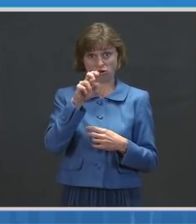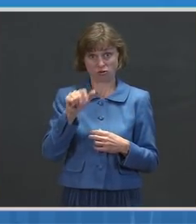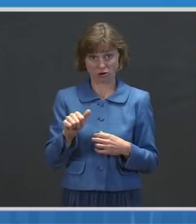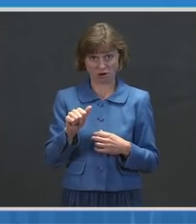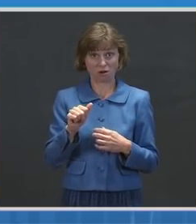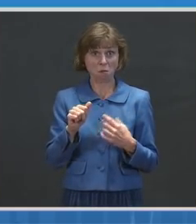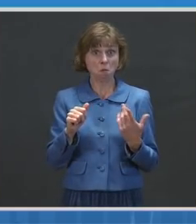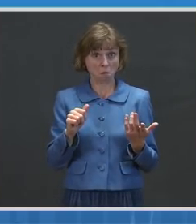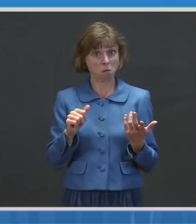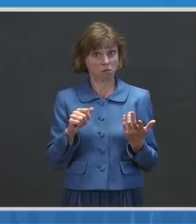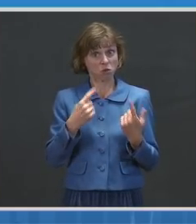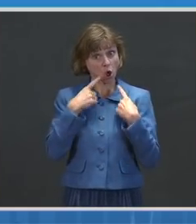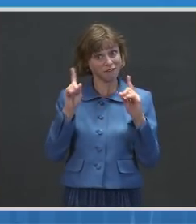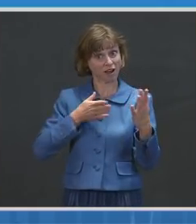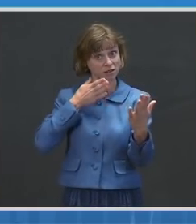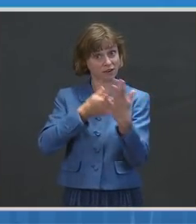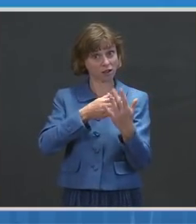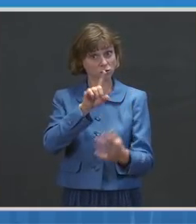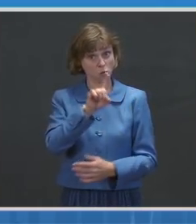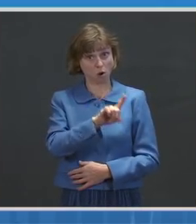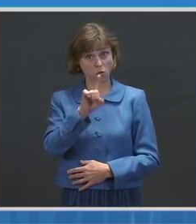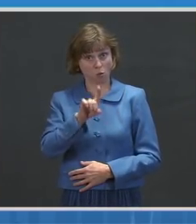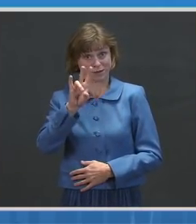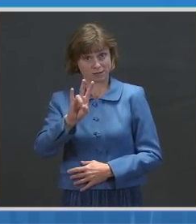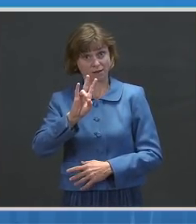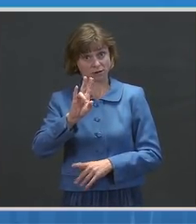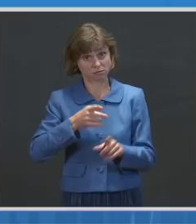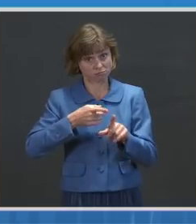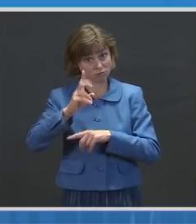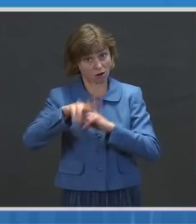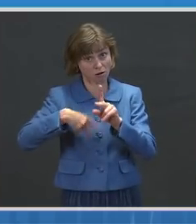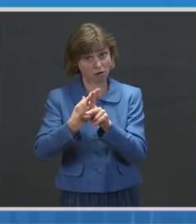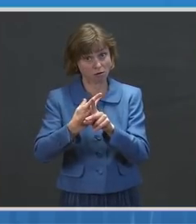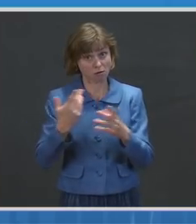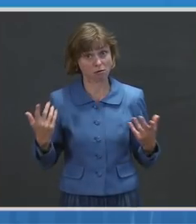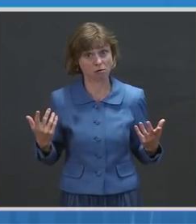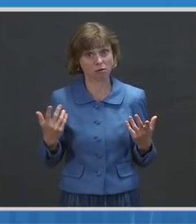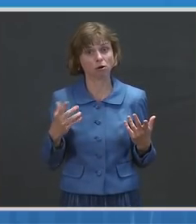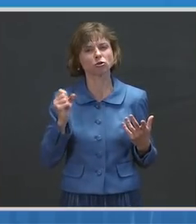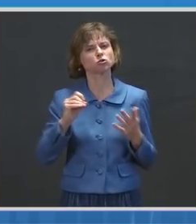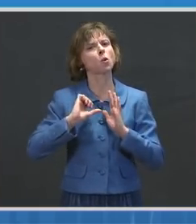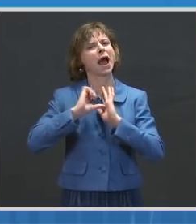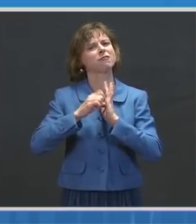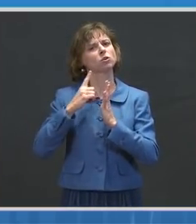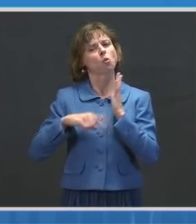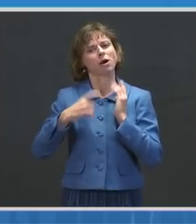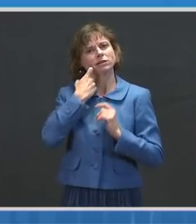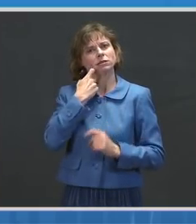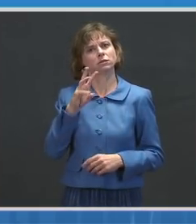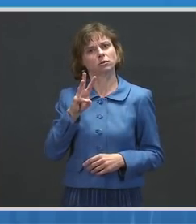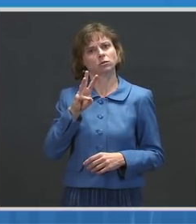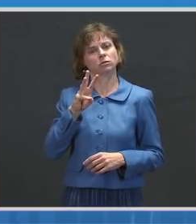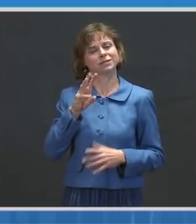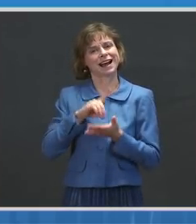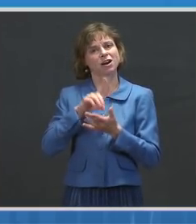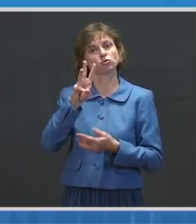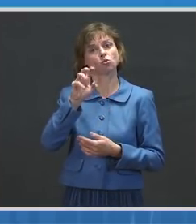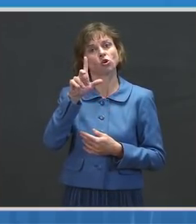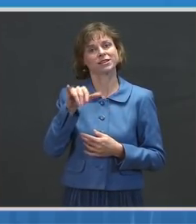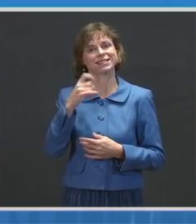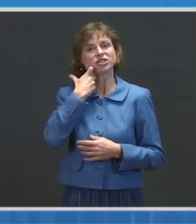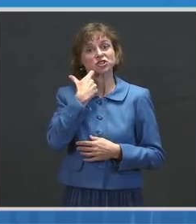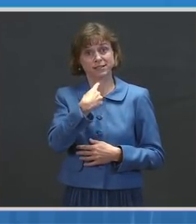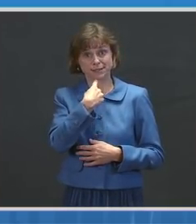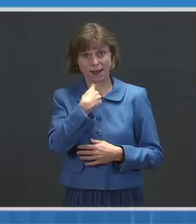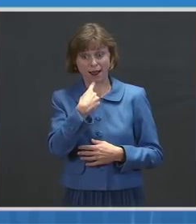against the 117 lineage. So, underscoring what Dr. Walensky just said, the two things